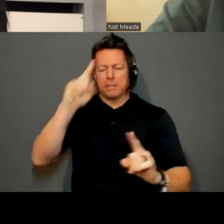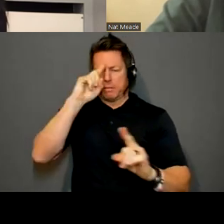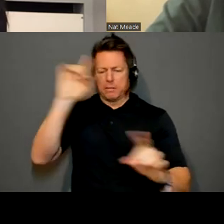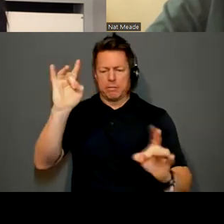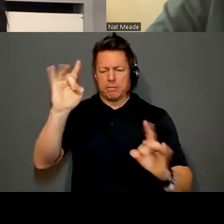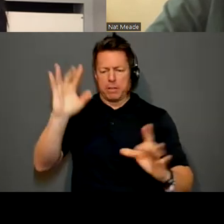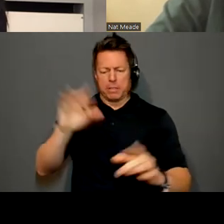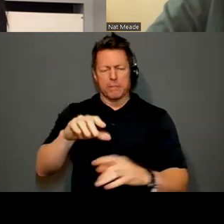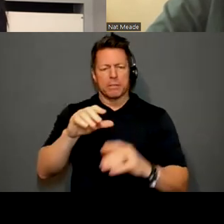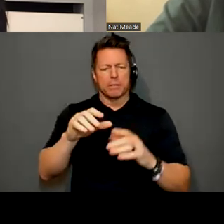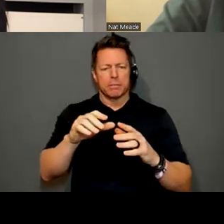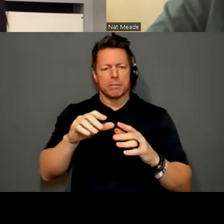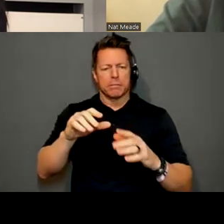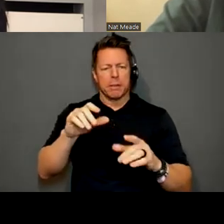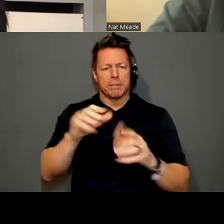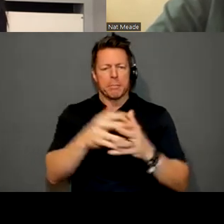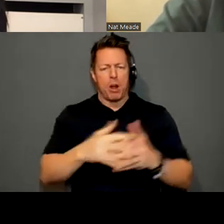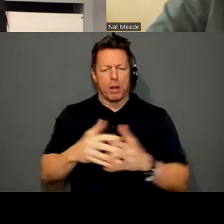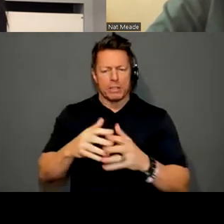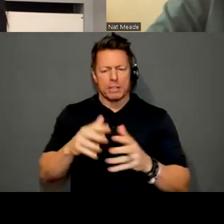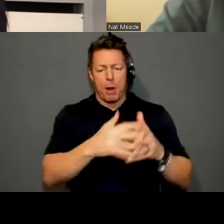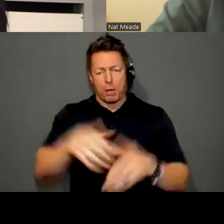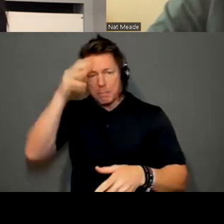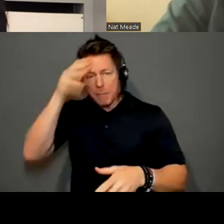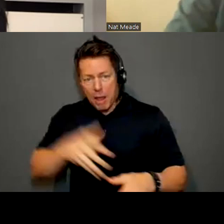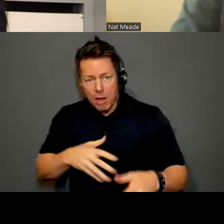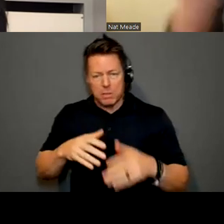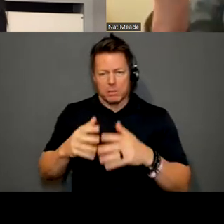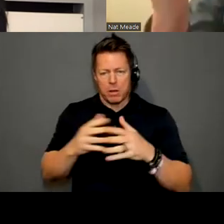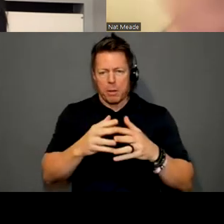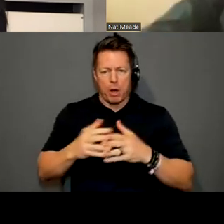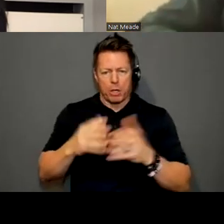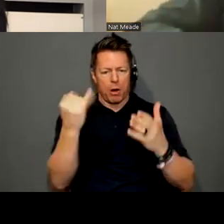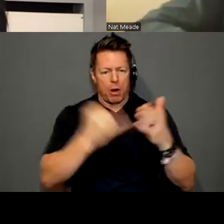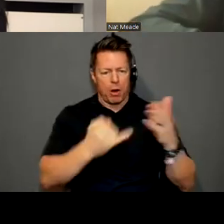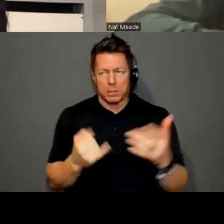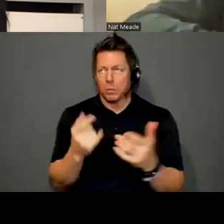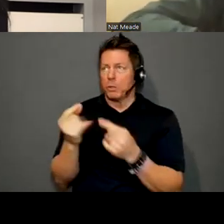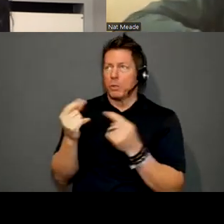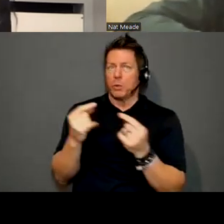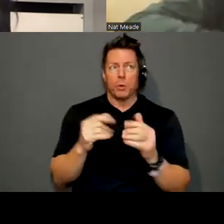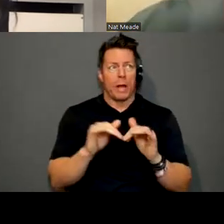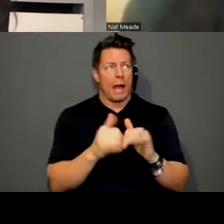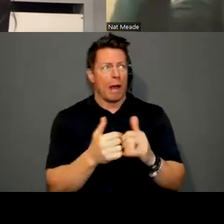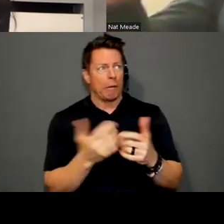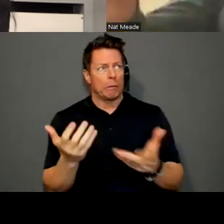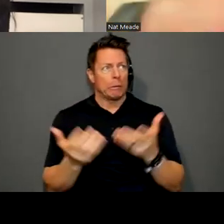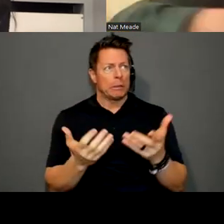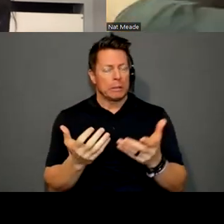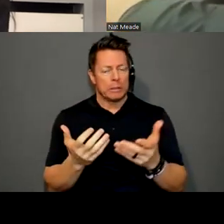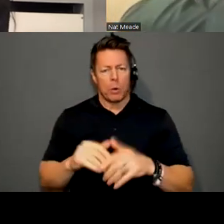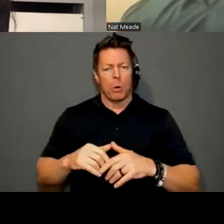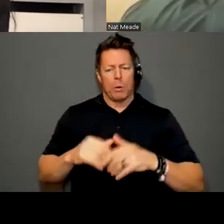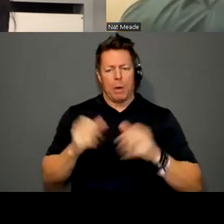of kind of American maleness and American archetypes and kind of not knowing where to look. And so there's a lot of, and of room for invention,